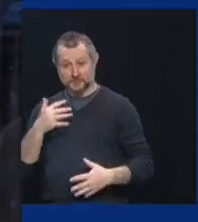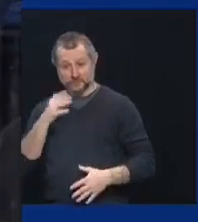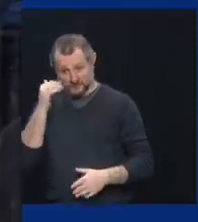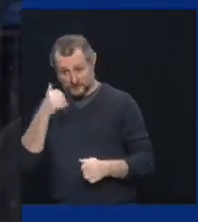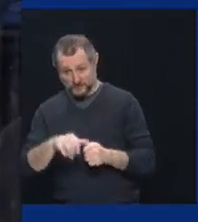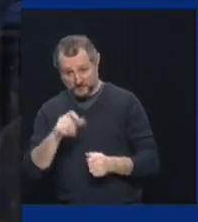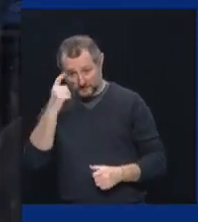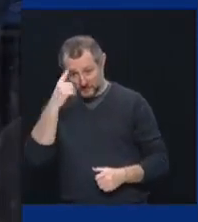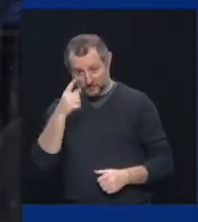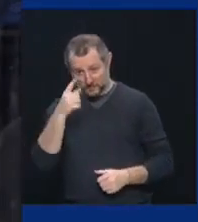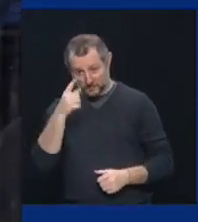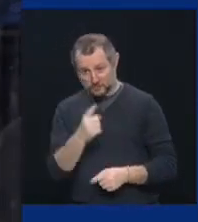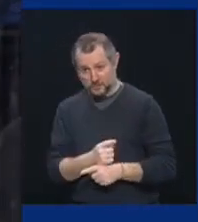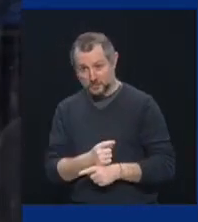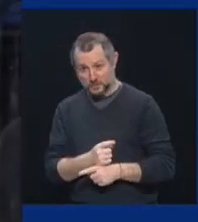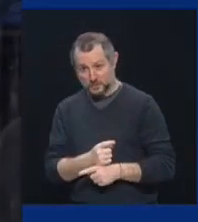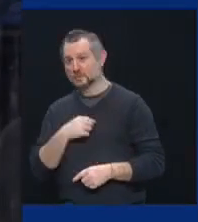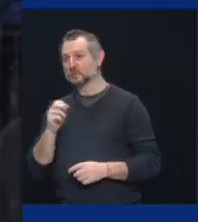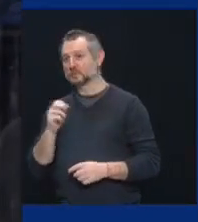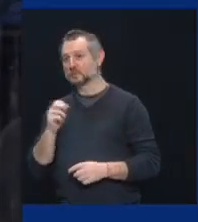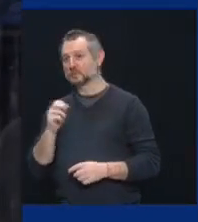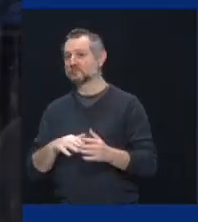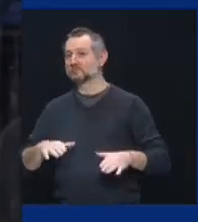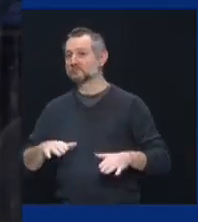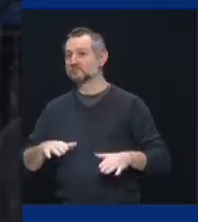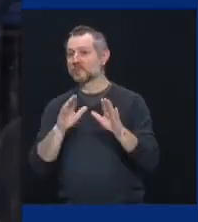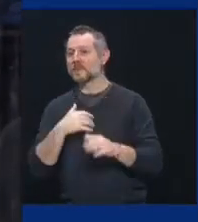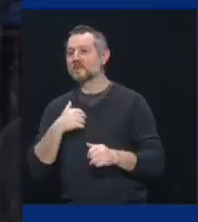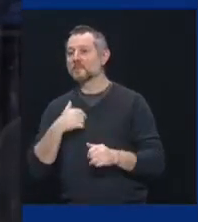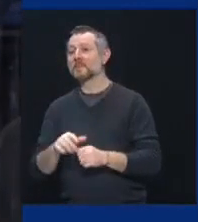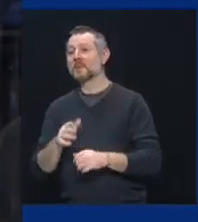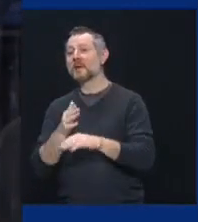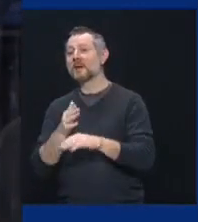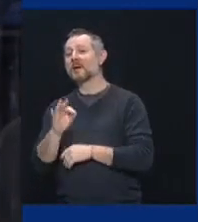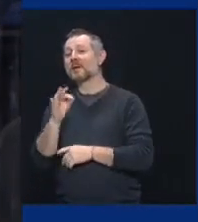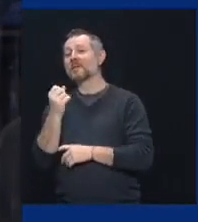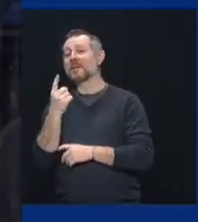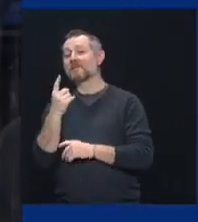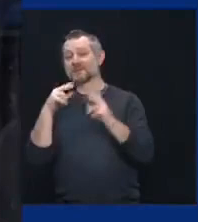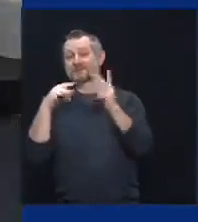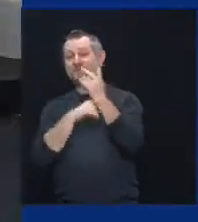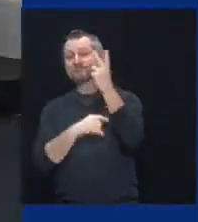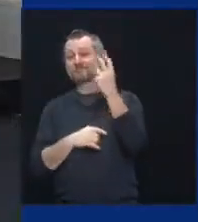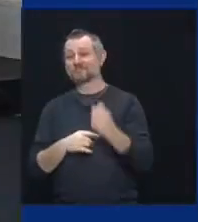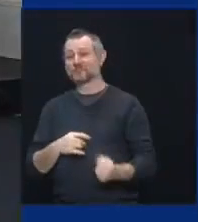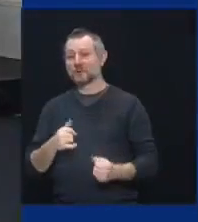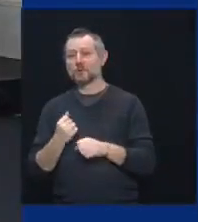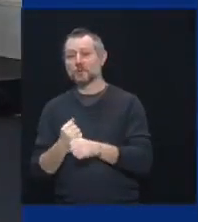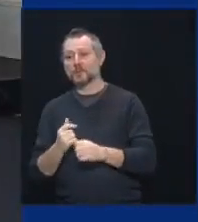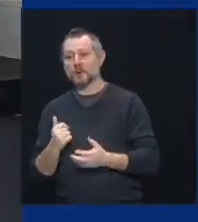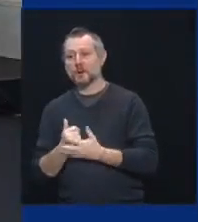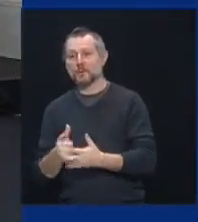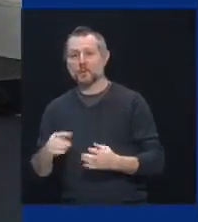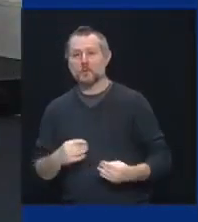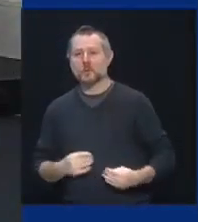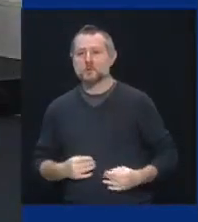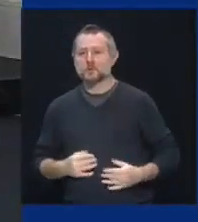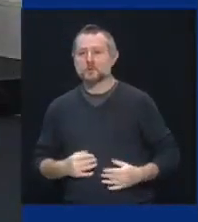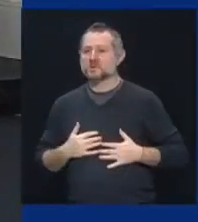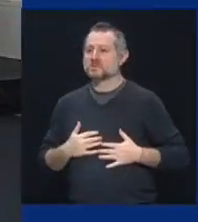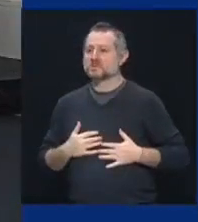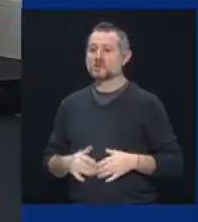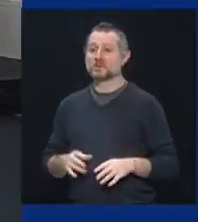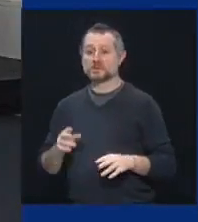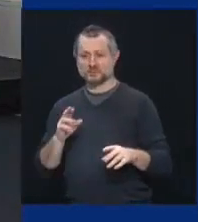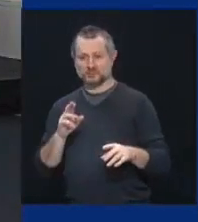remember what baseball meant and we weren't sure. And Randy, you know, you can attest to it. Haven't been in baseball a long time, uh,